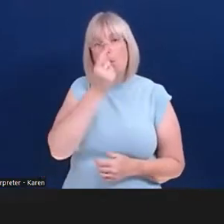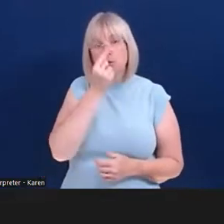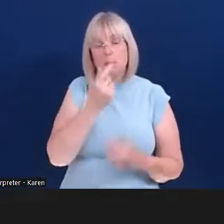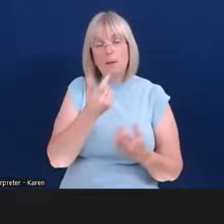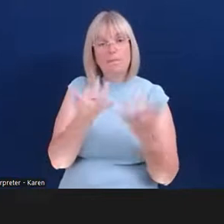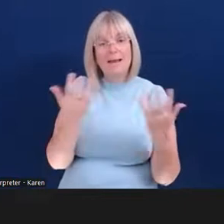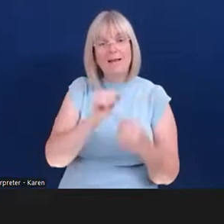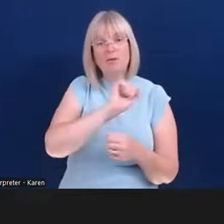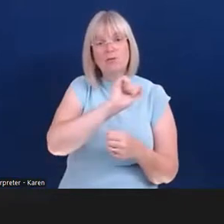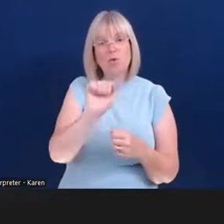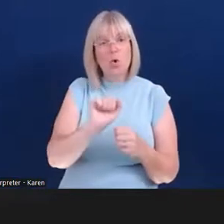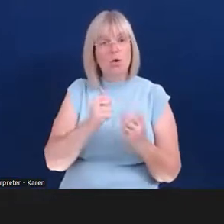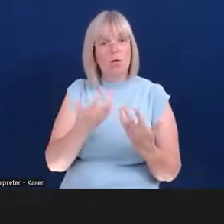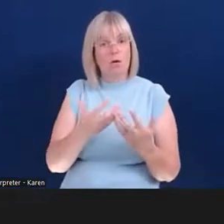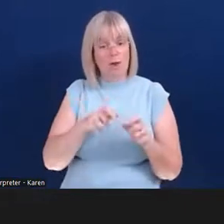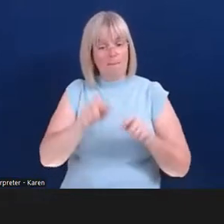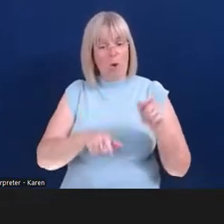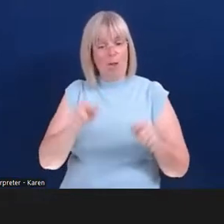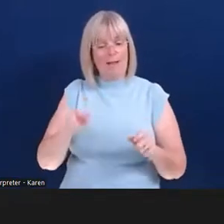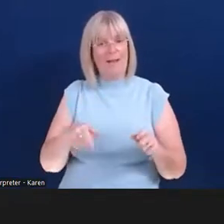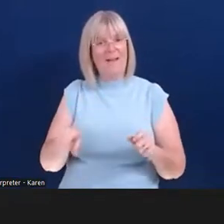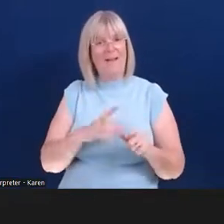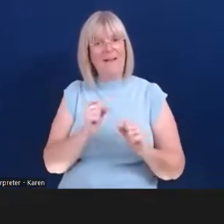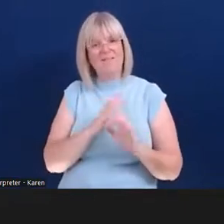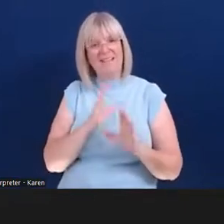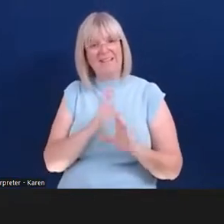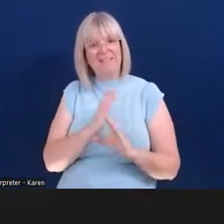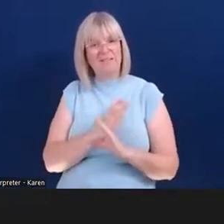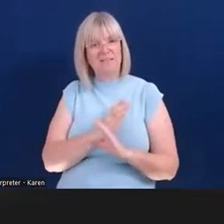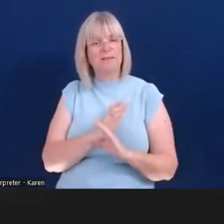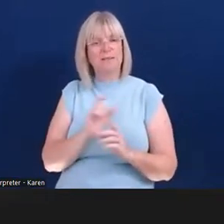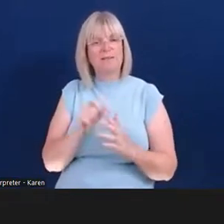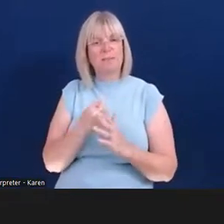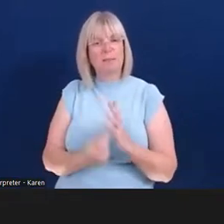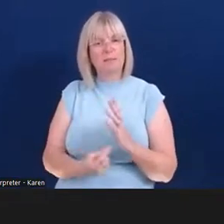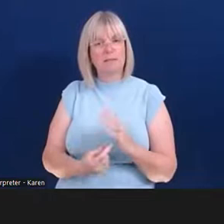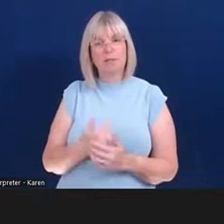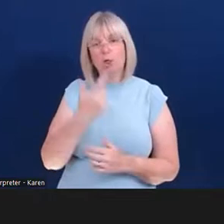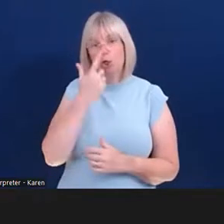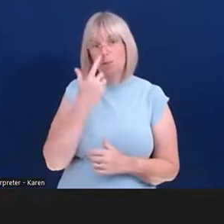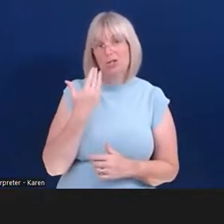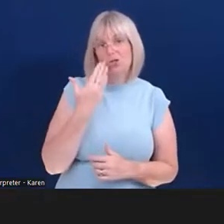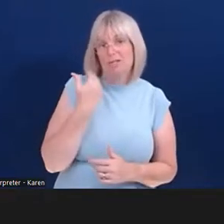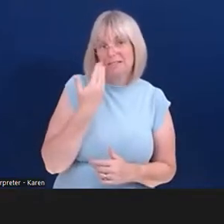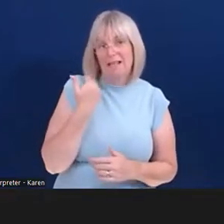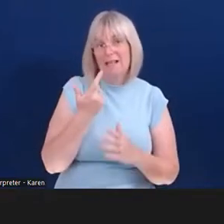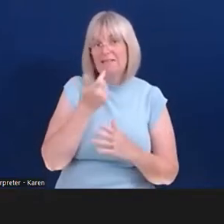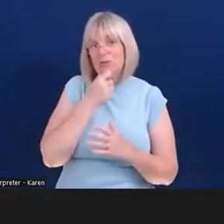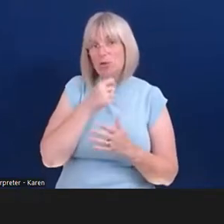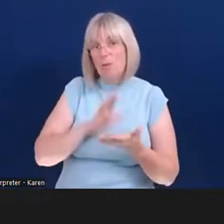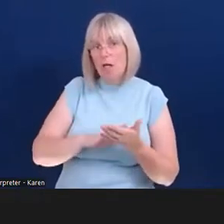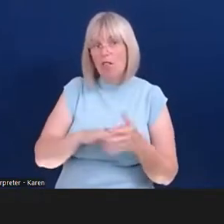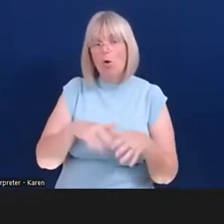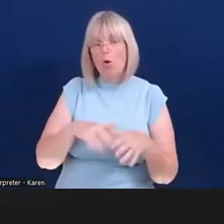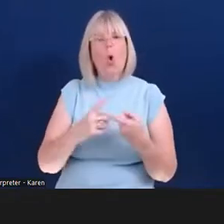form of hidden disability, whether that be a required disability over the last few months, or whether that be a long-term disability. Many people